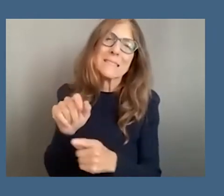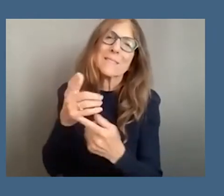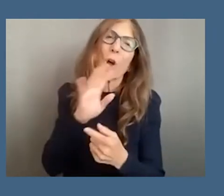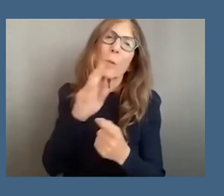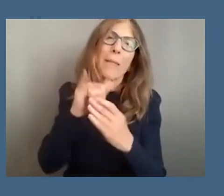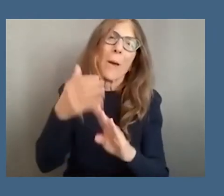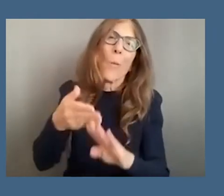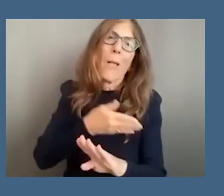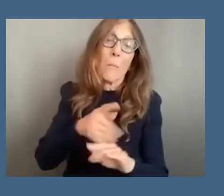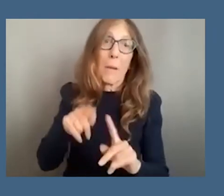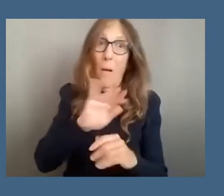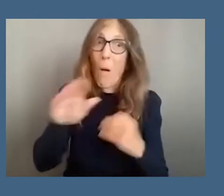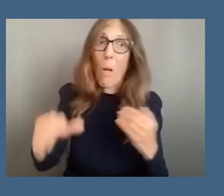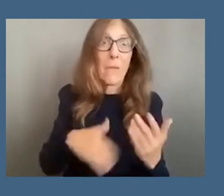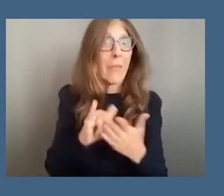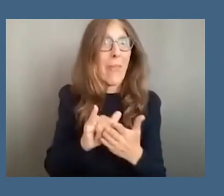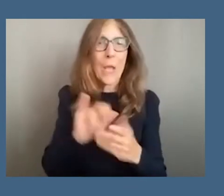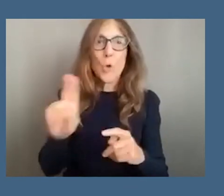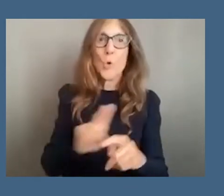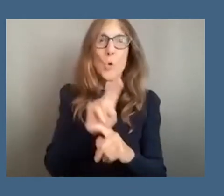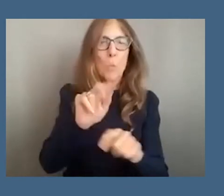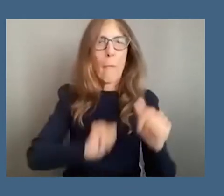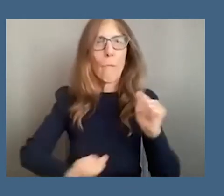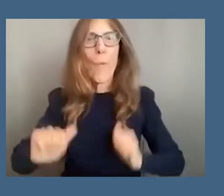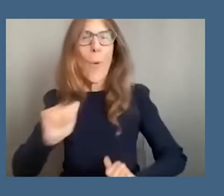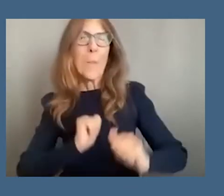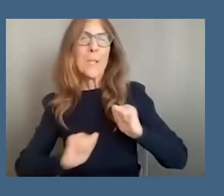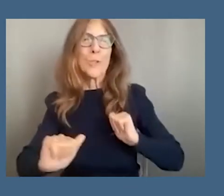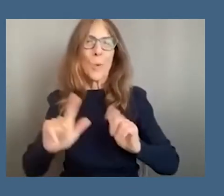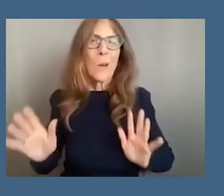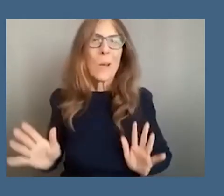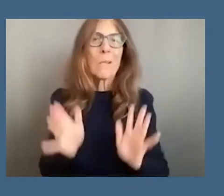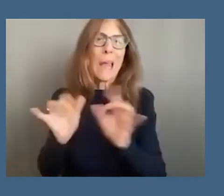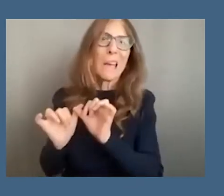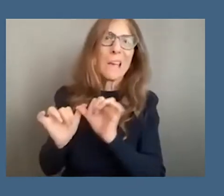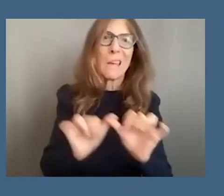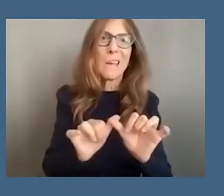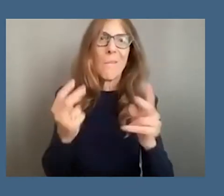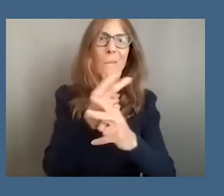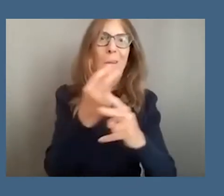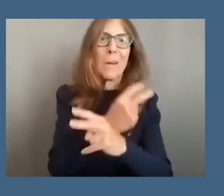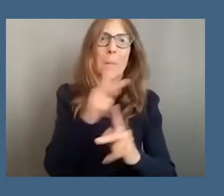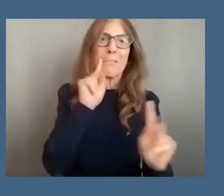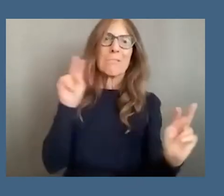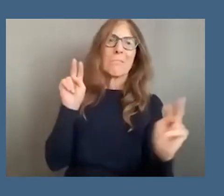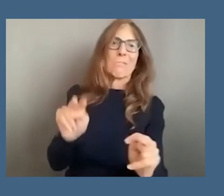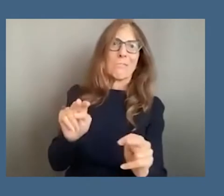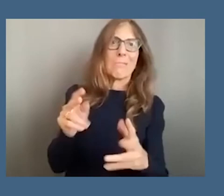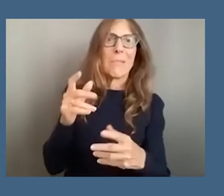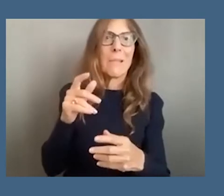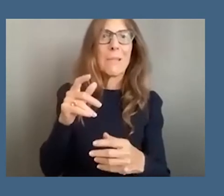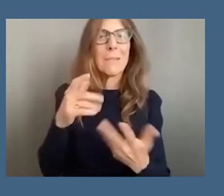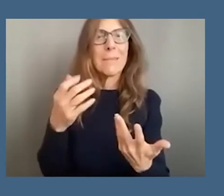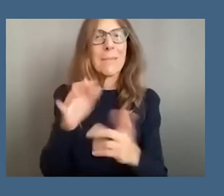using performance actually to perpetuate and prop up structures of oppression by abjecting others well it's